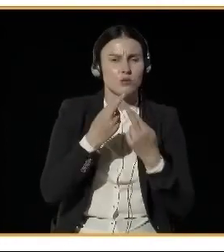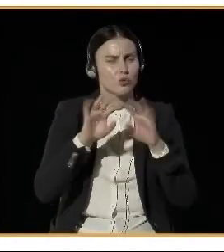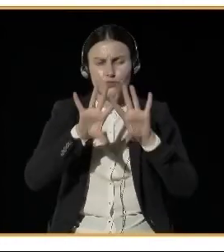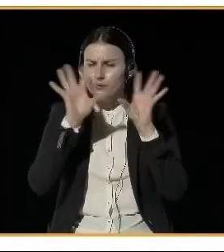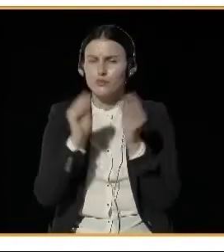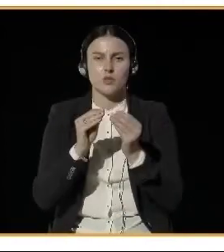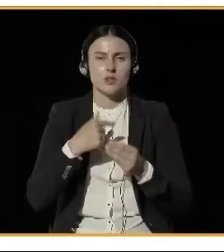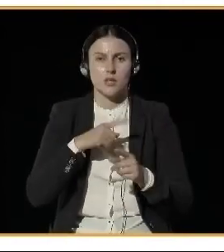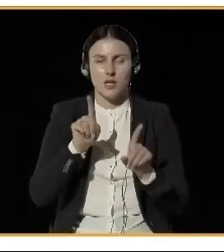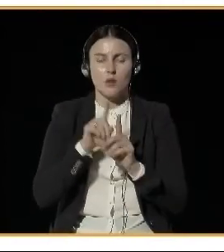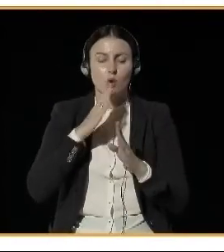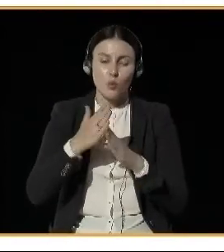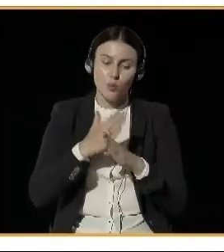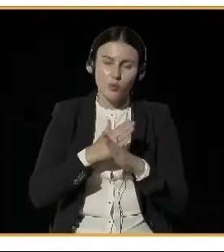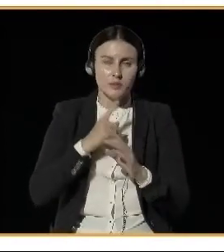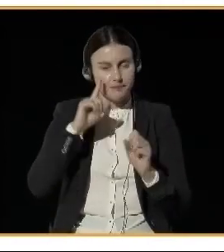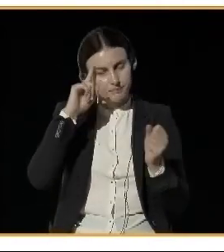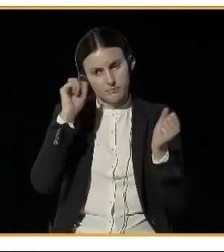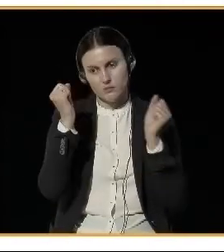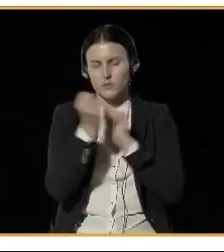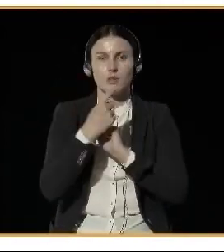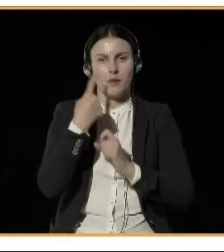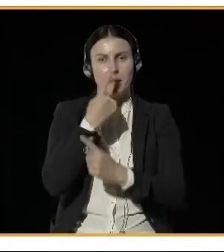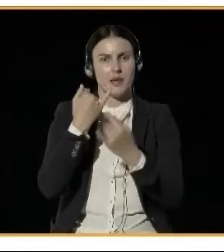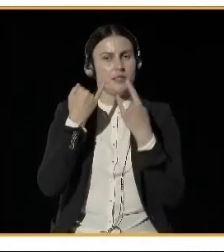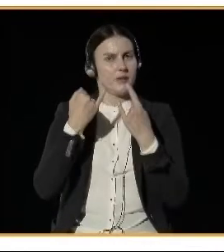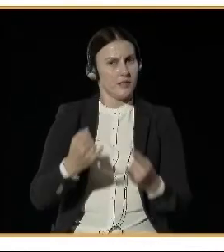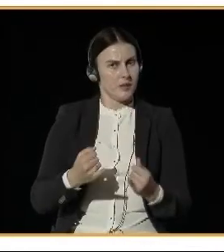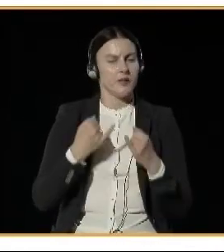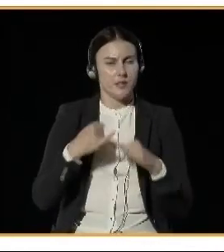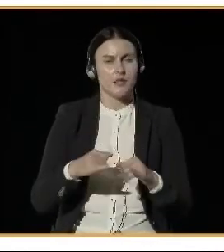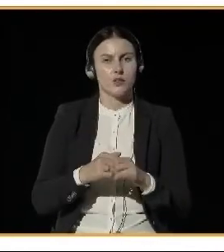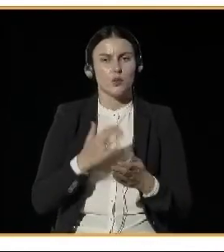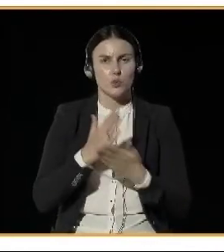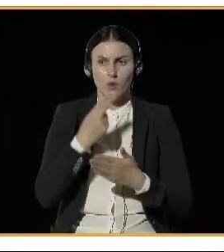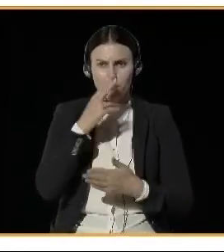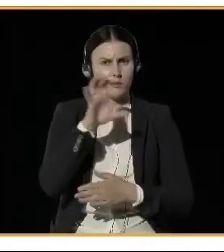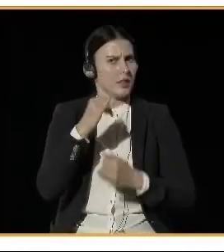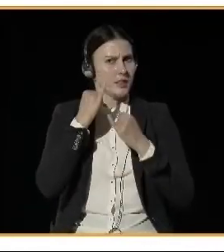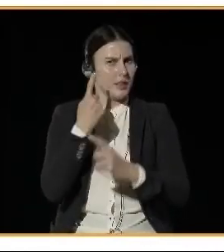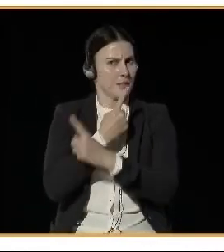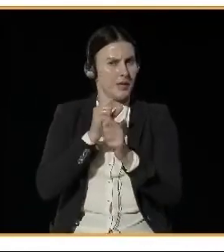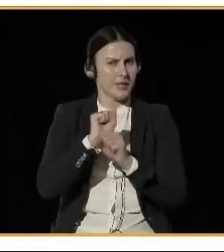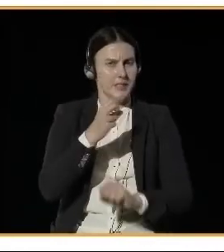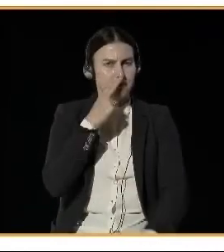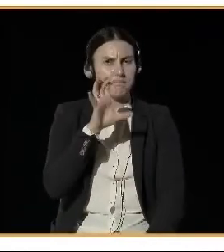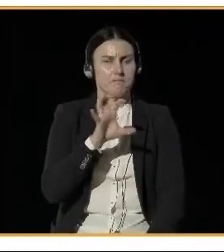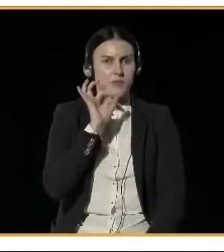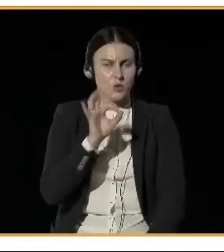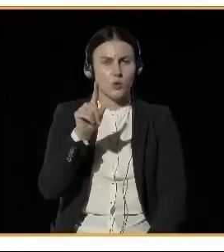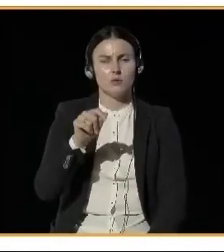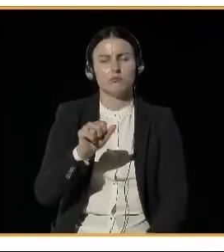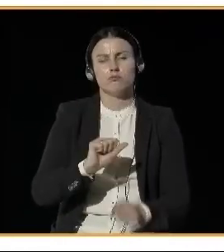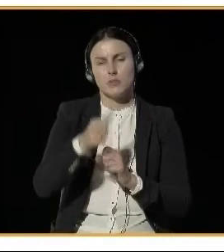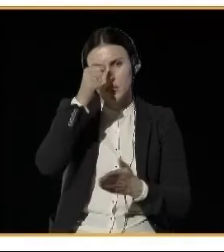we have, we a huge change in the mindset of the people in Reykjavik. And people are starting to demand better air